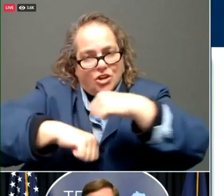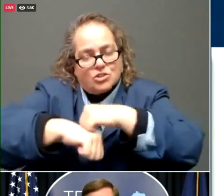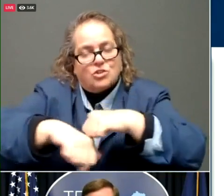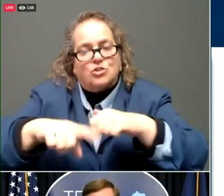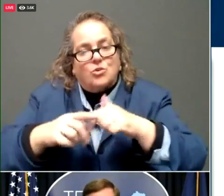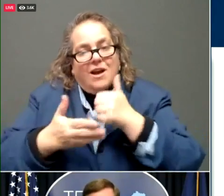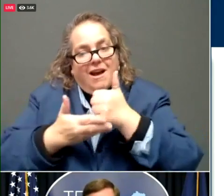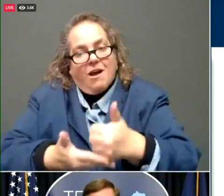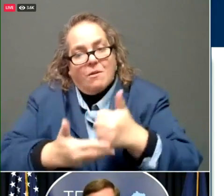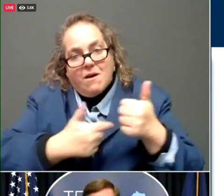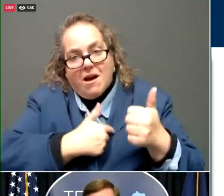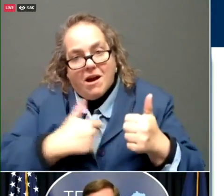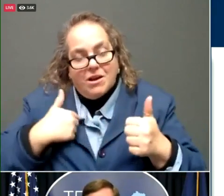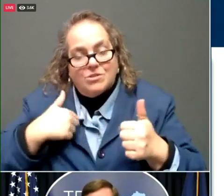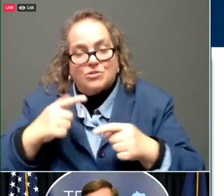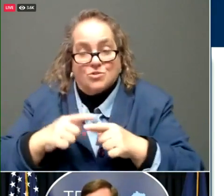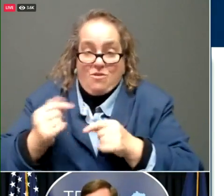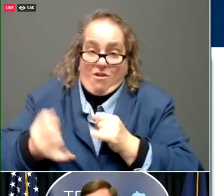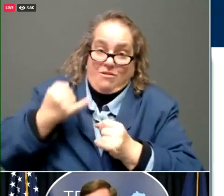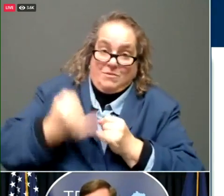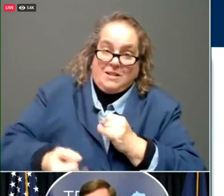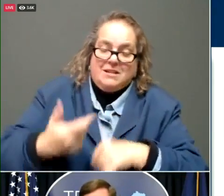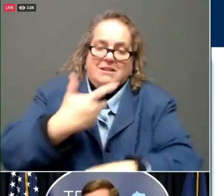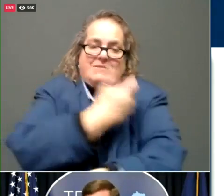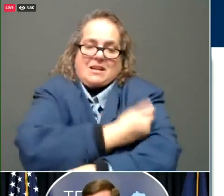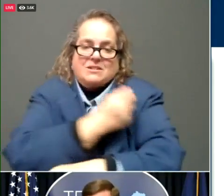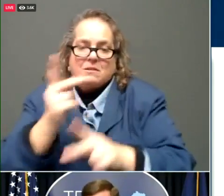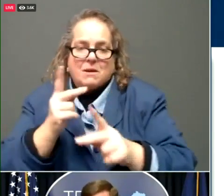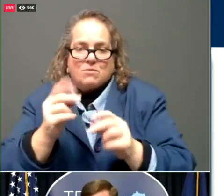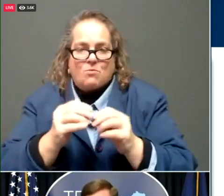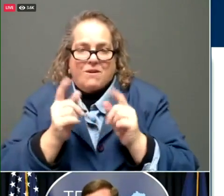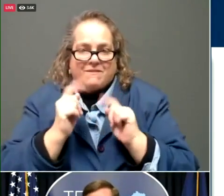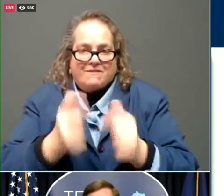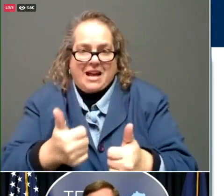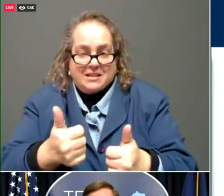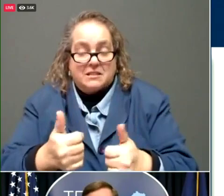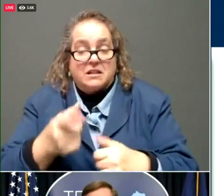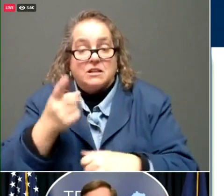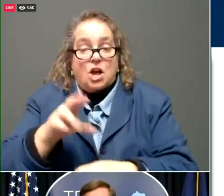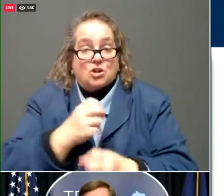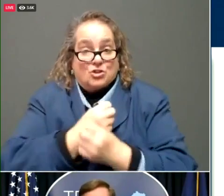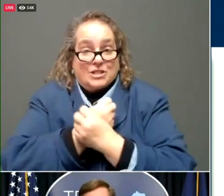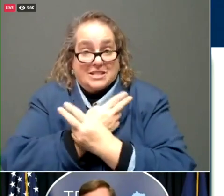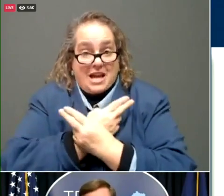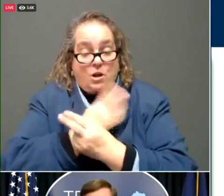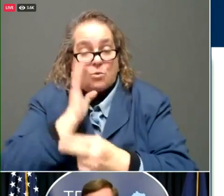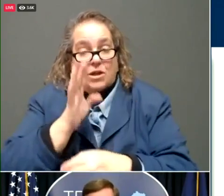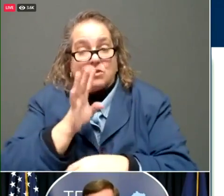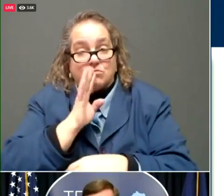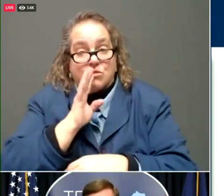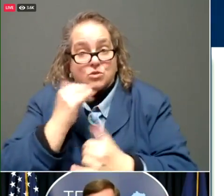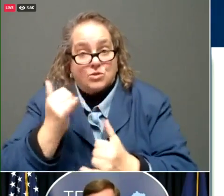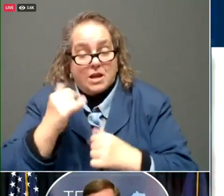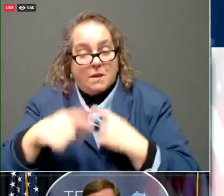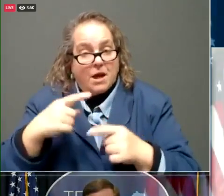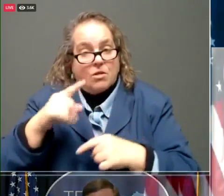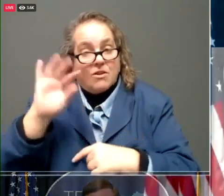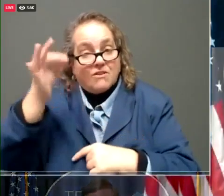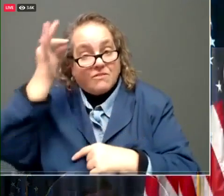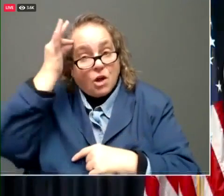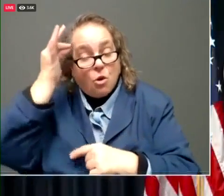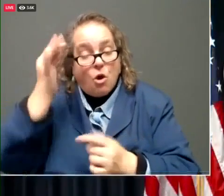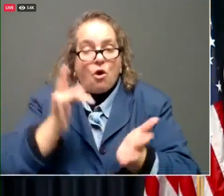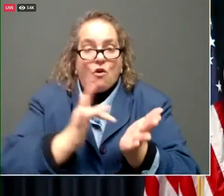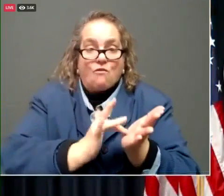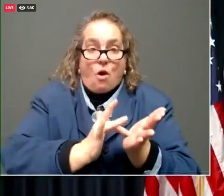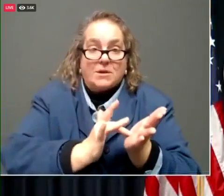ultimately vaccinate people more quickly. Dr stacks also going to be talking today about the federal pharmacy program, which is